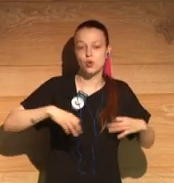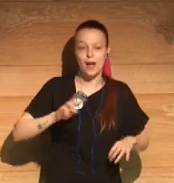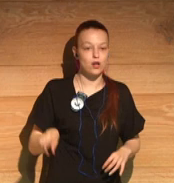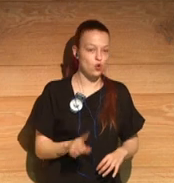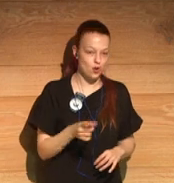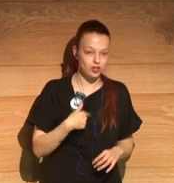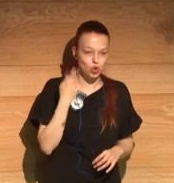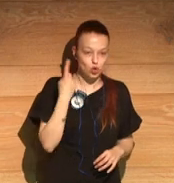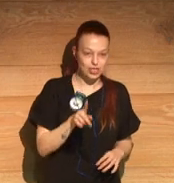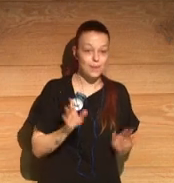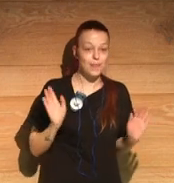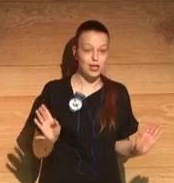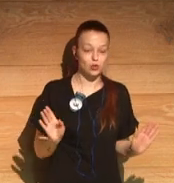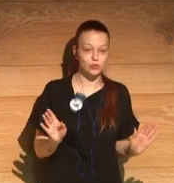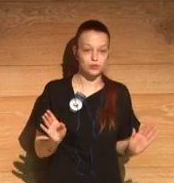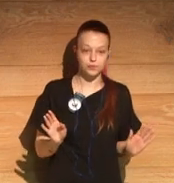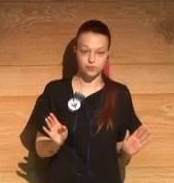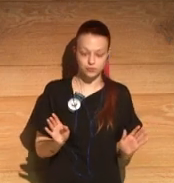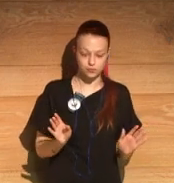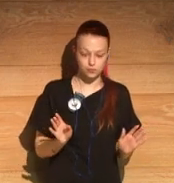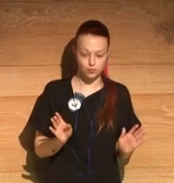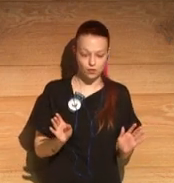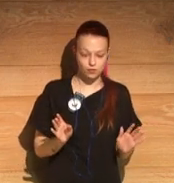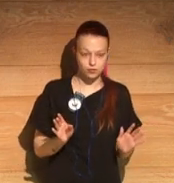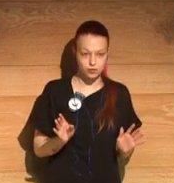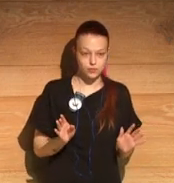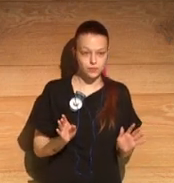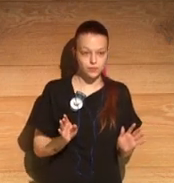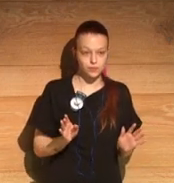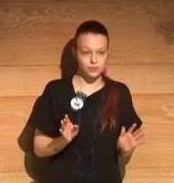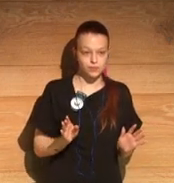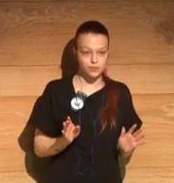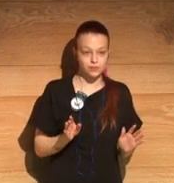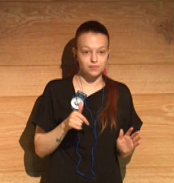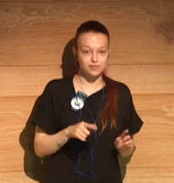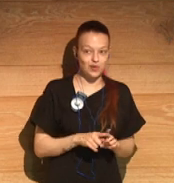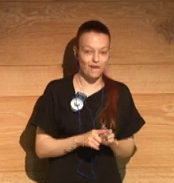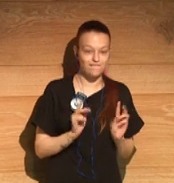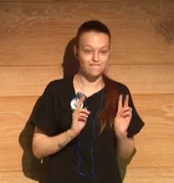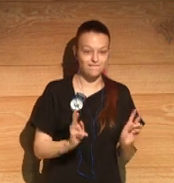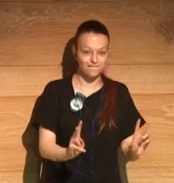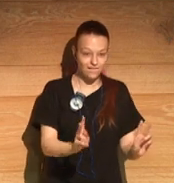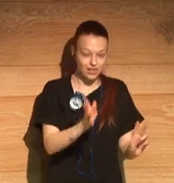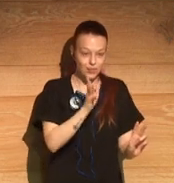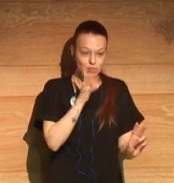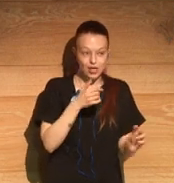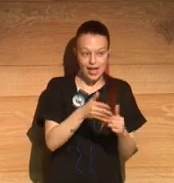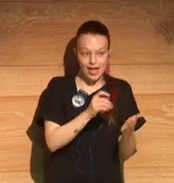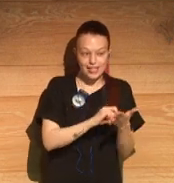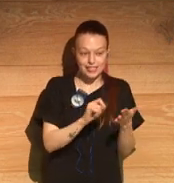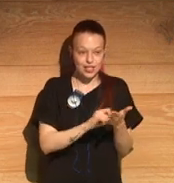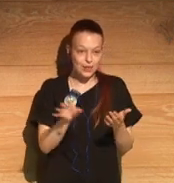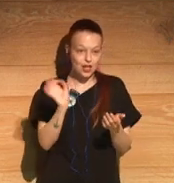excitement, I think, of novels that they can surprise you both as a reader and as a writer, that you don't have to keep the same tone